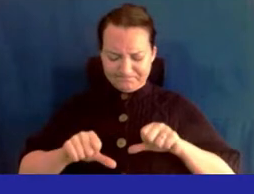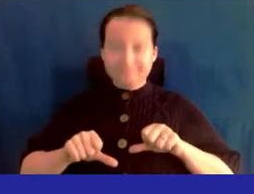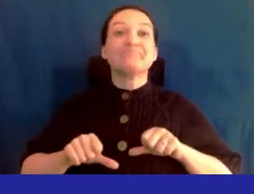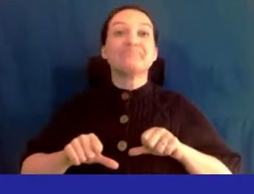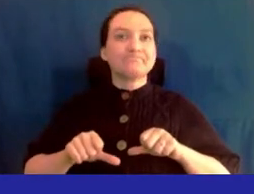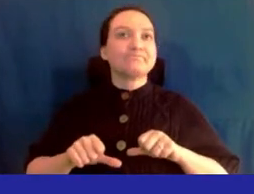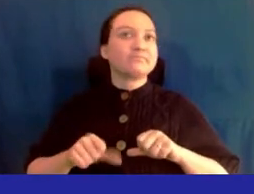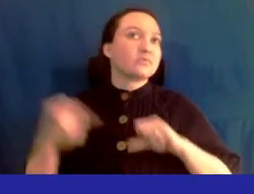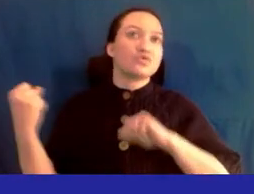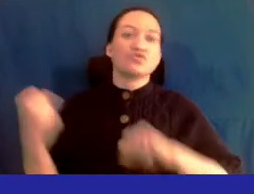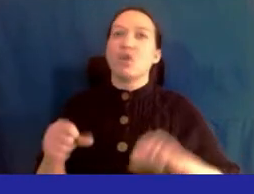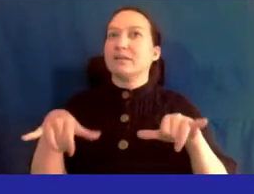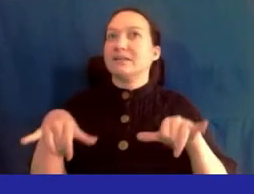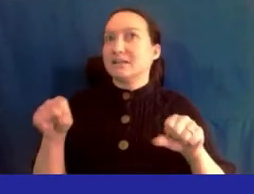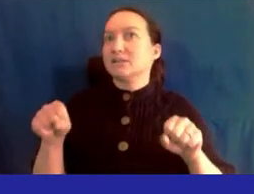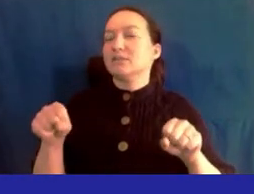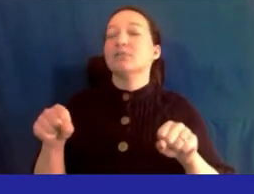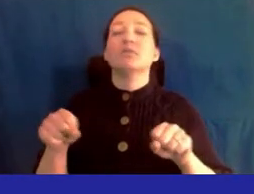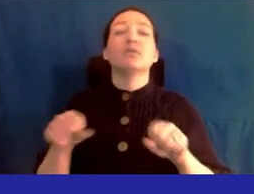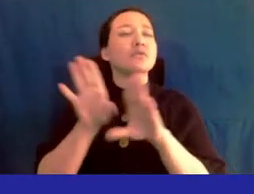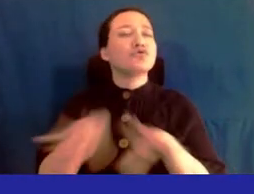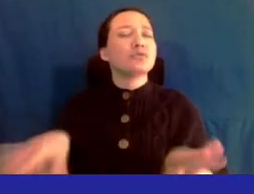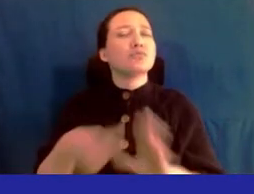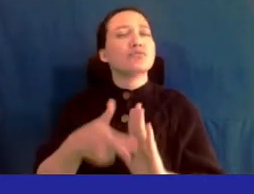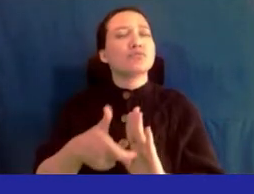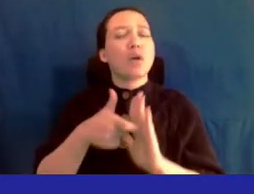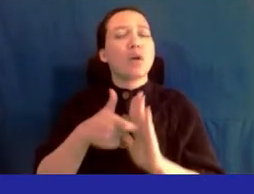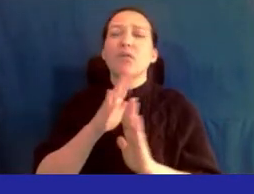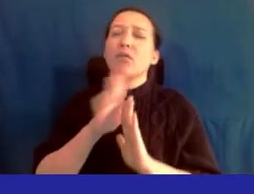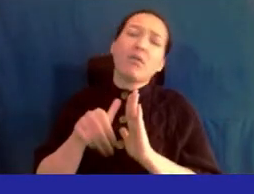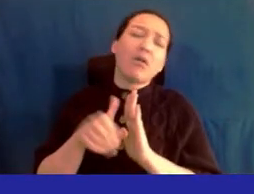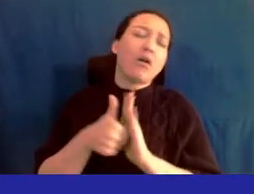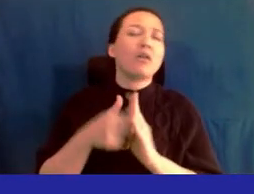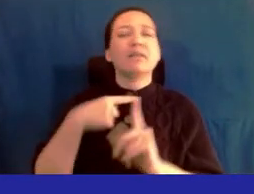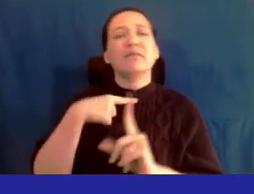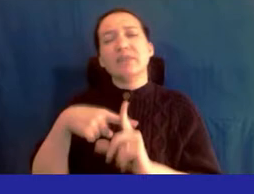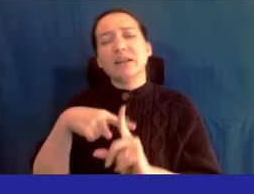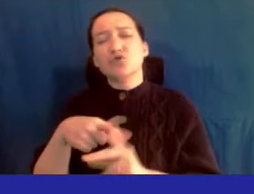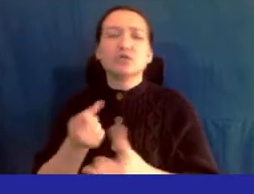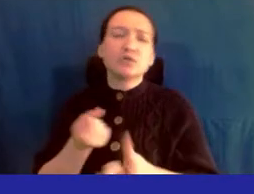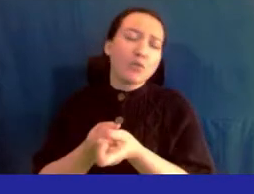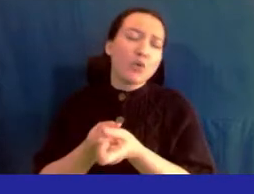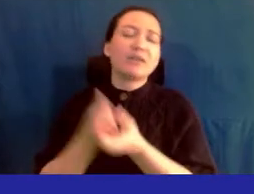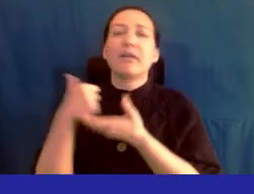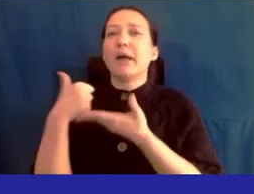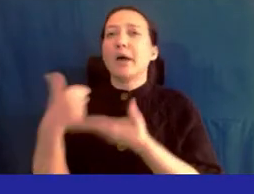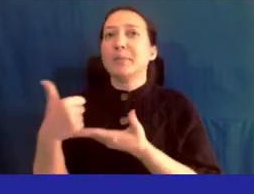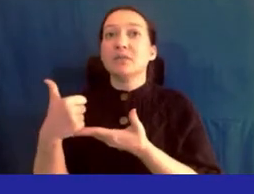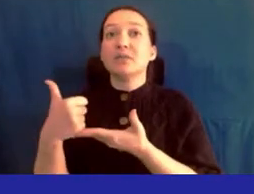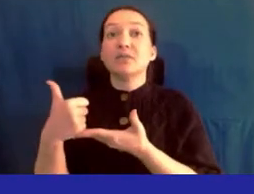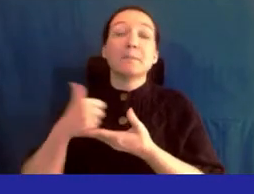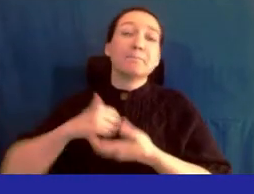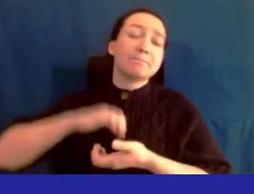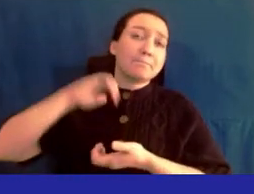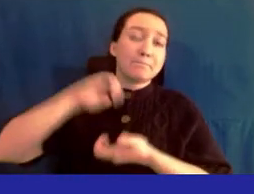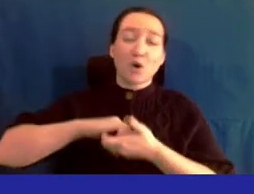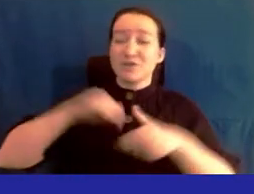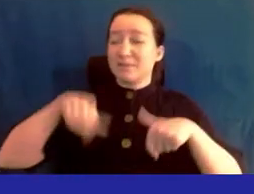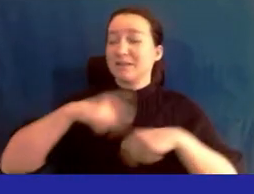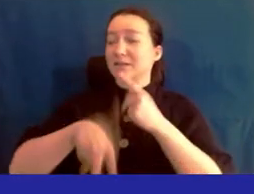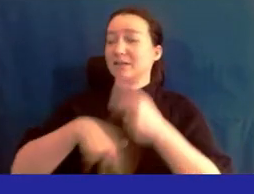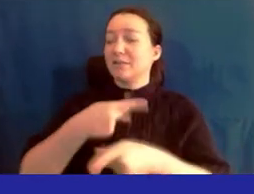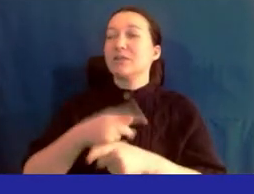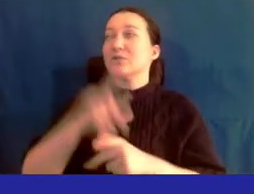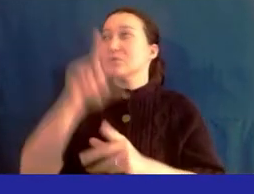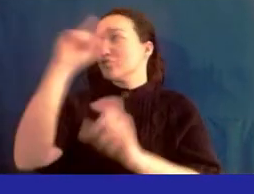evening should be an astounding yes our children deserve every advantage support and helping hand with partnerships like this we can turn